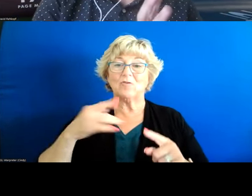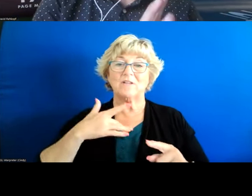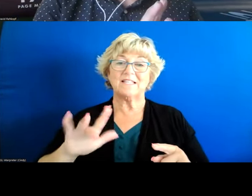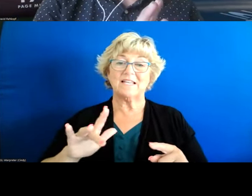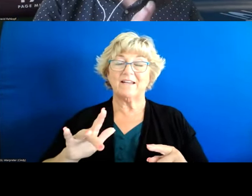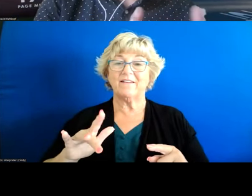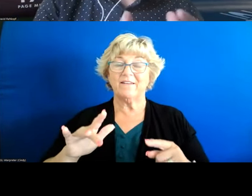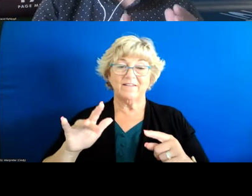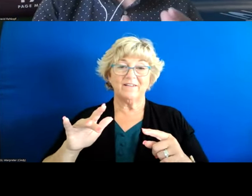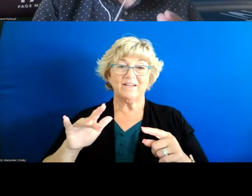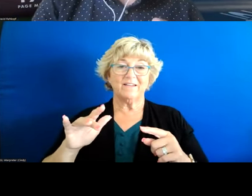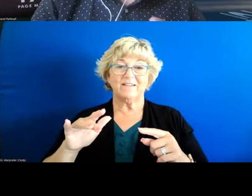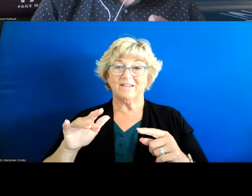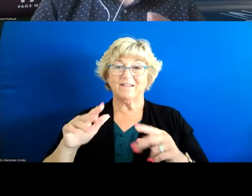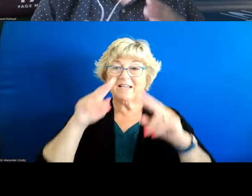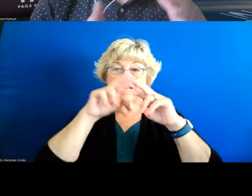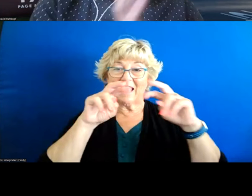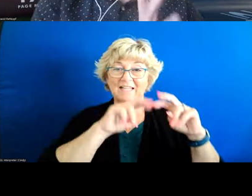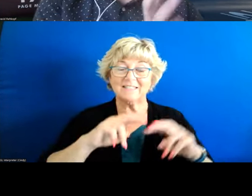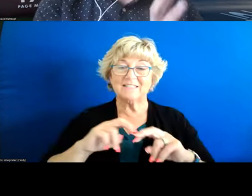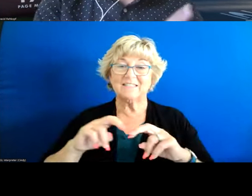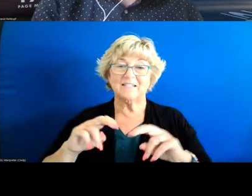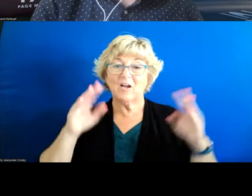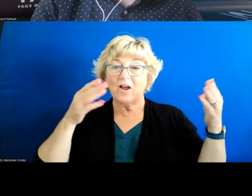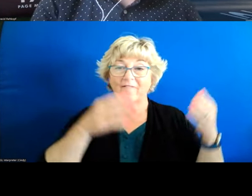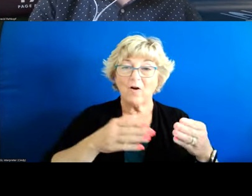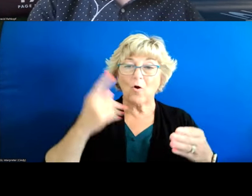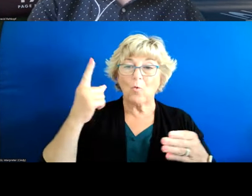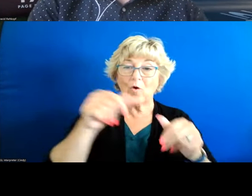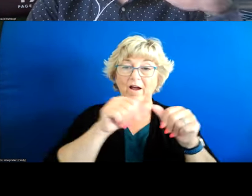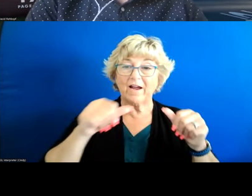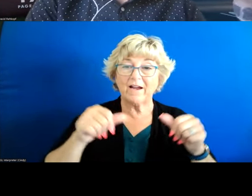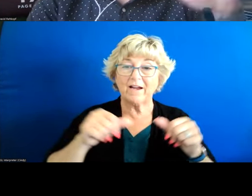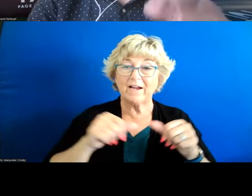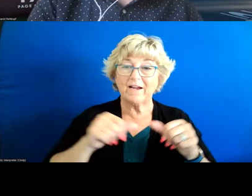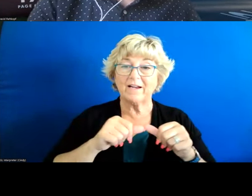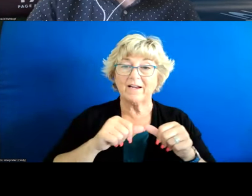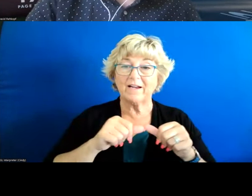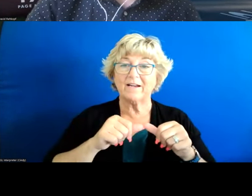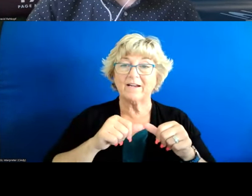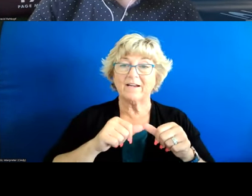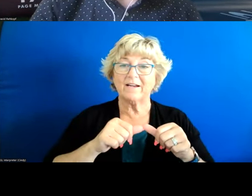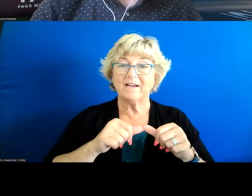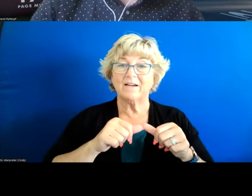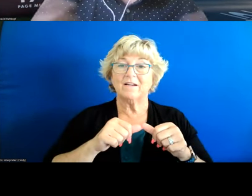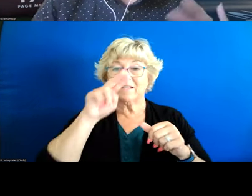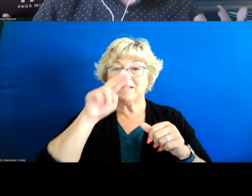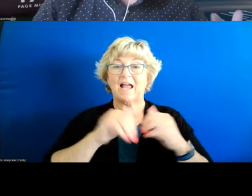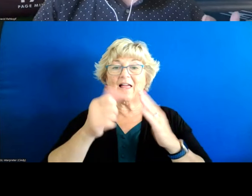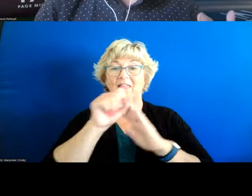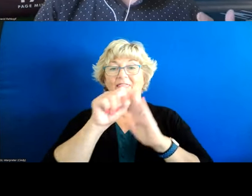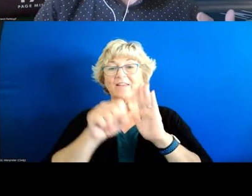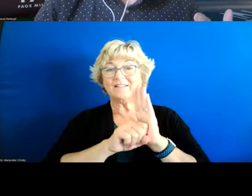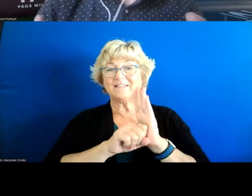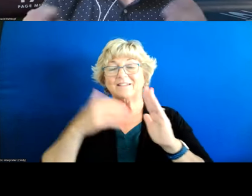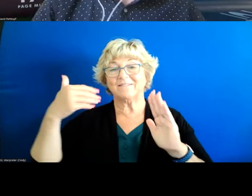sort of dropping out some of these metrics um focusing on one area in particular and looking how the state is doing over time but again the